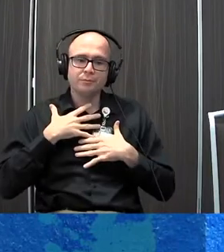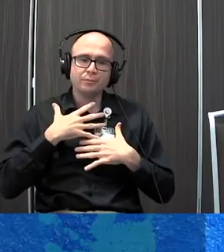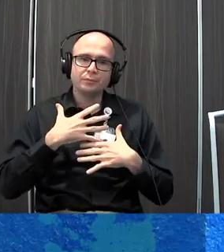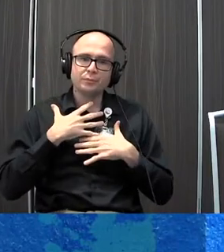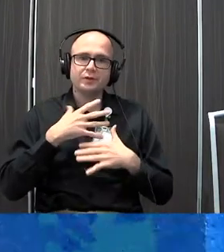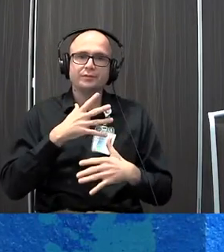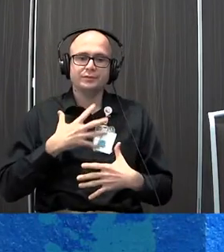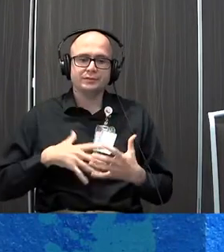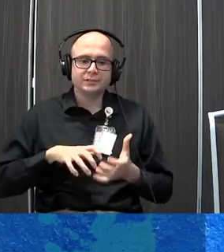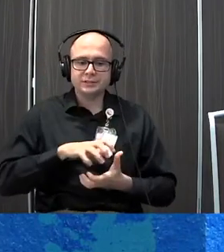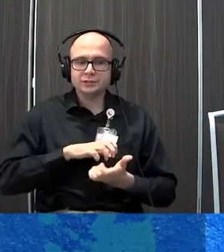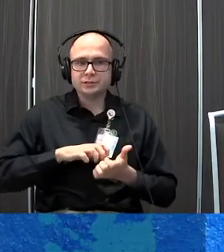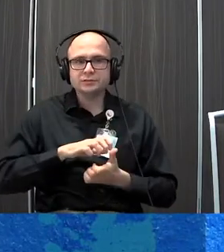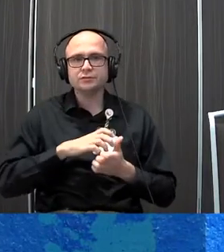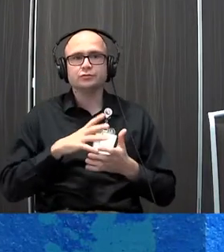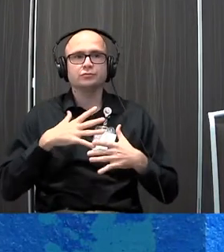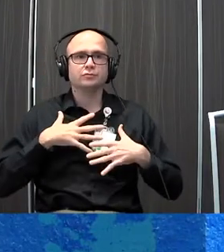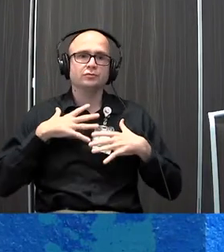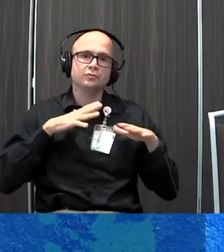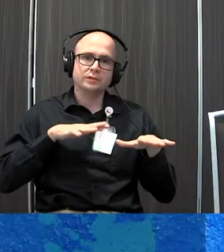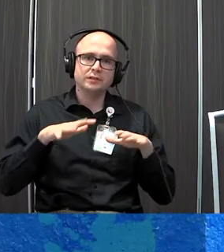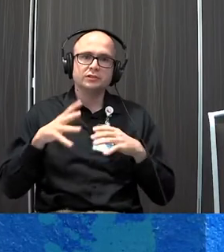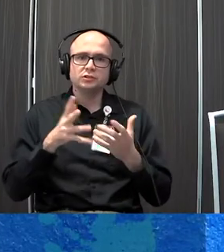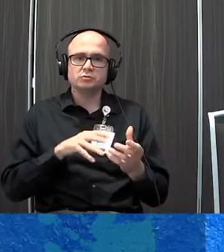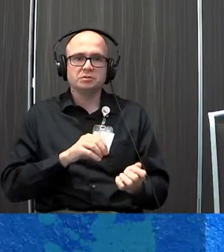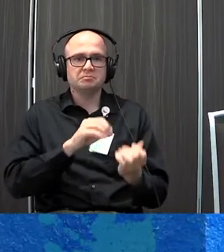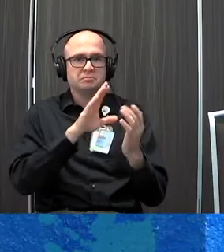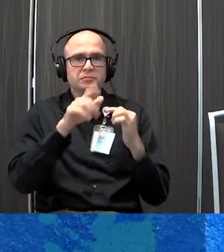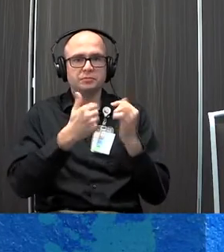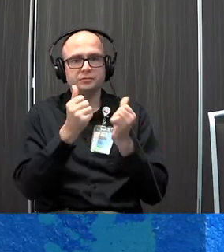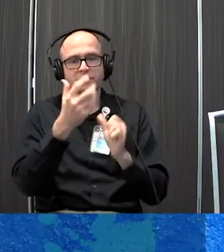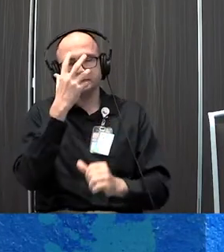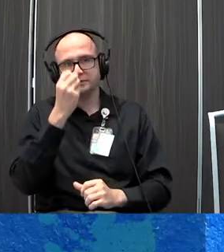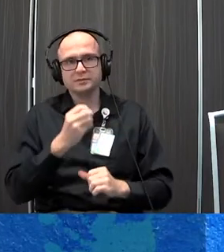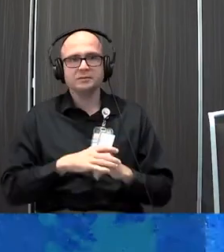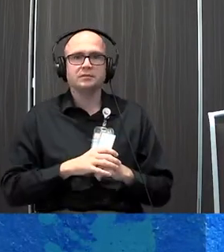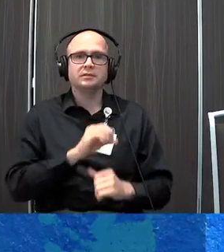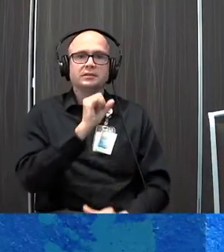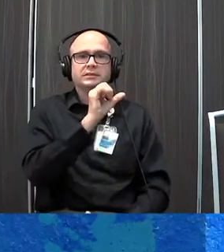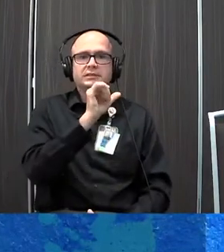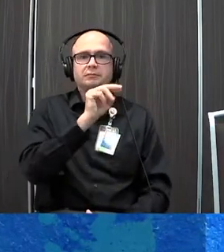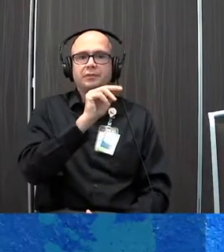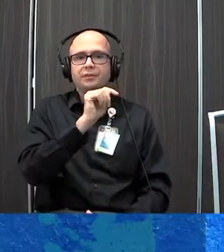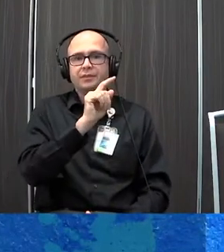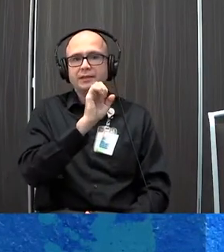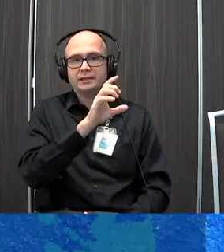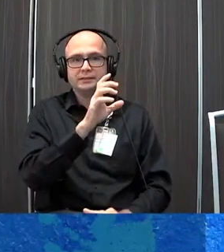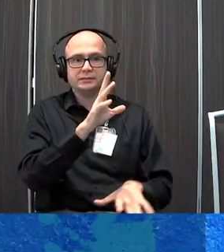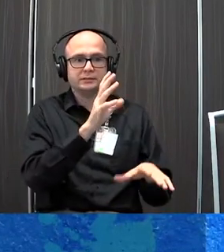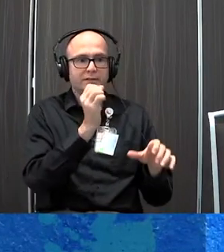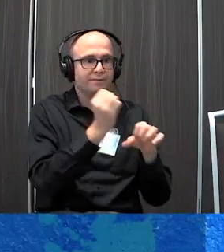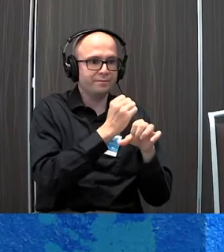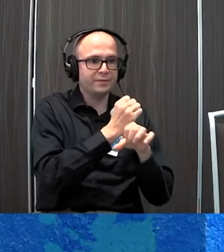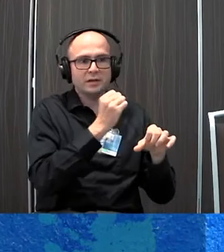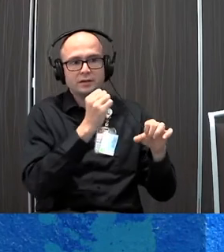digestion, relaxation. That's the part that you want to engage when you're trying to go to sleep. The sympathetic nervous system is that fight or flight, like putting on the